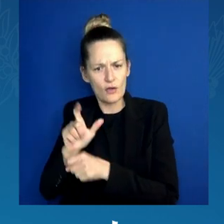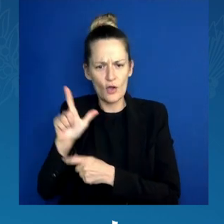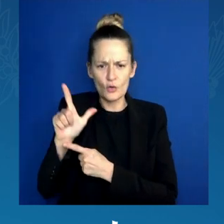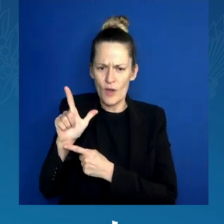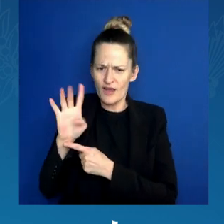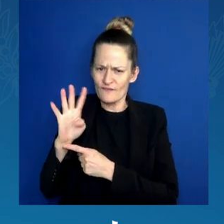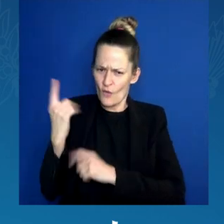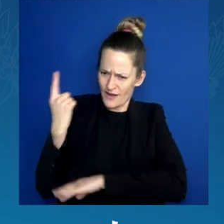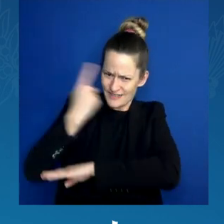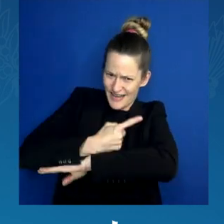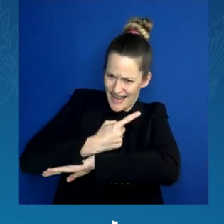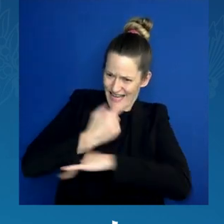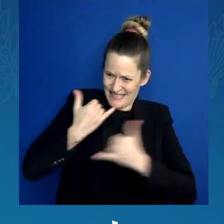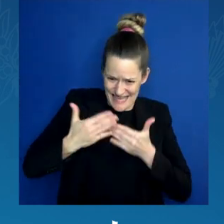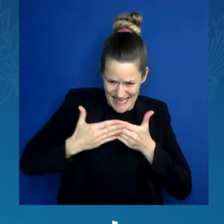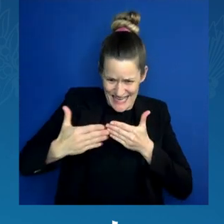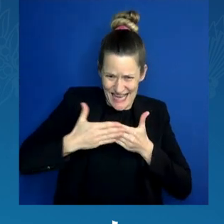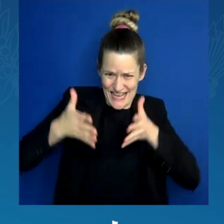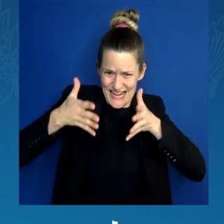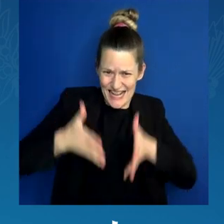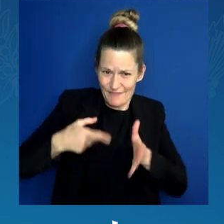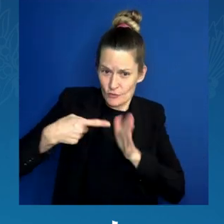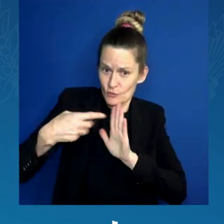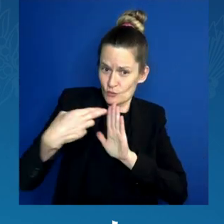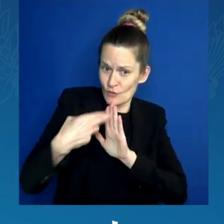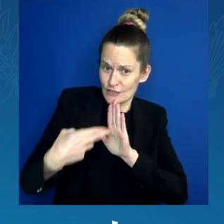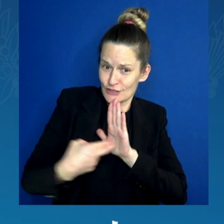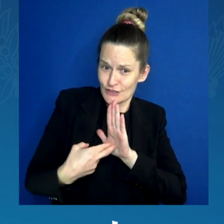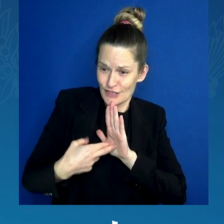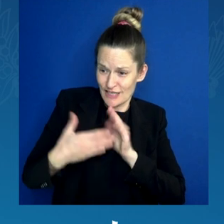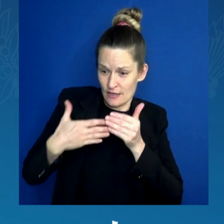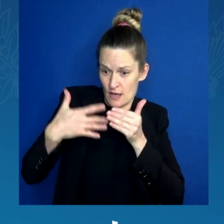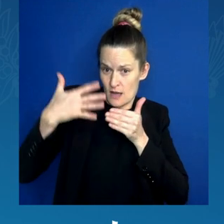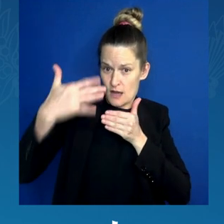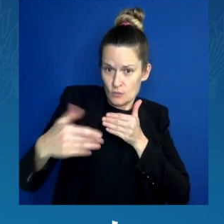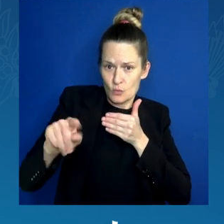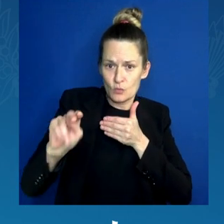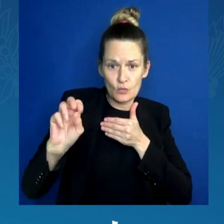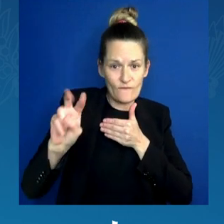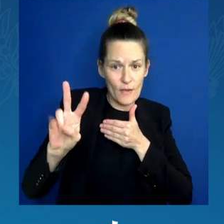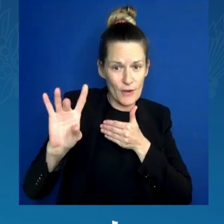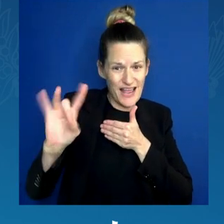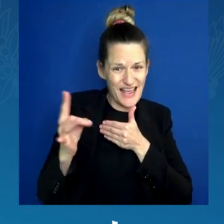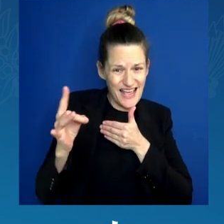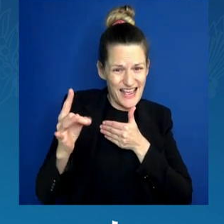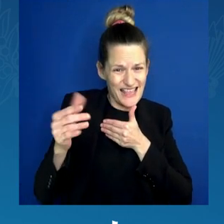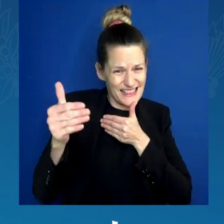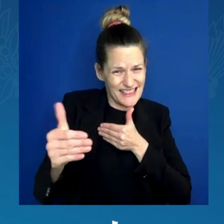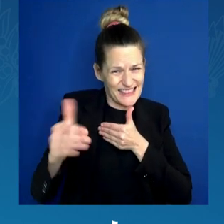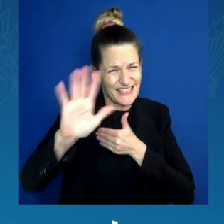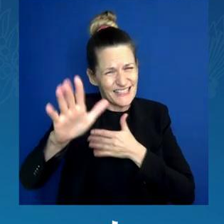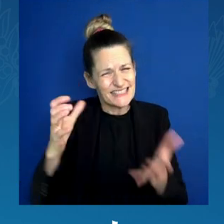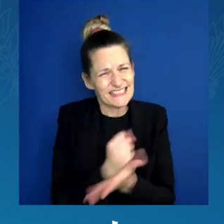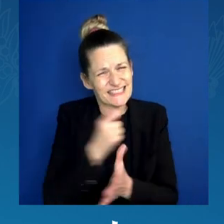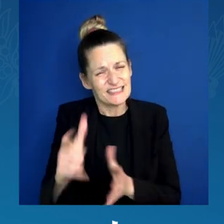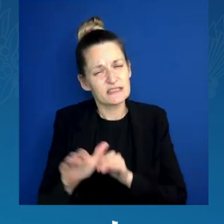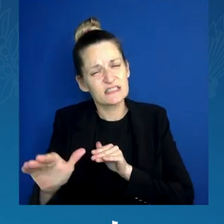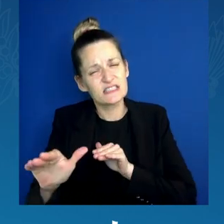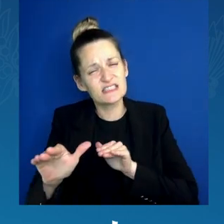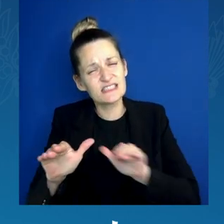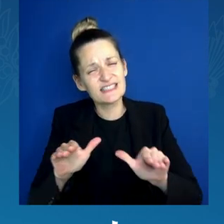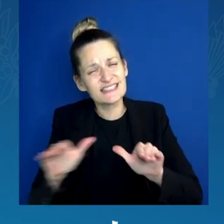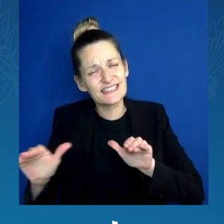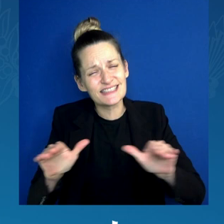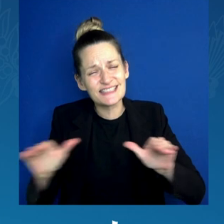But I need you to stay involved. I need you to stay engaged, to stay informed, because every decision